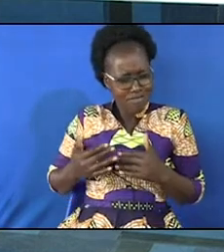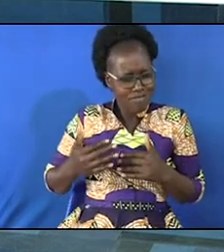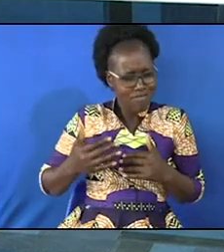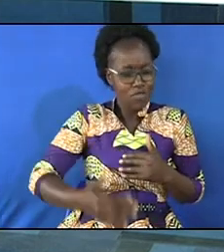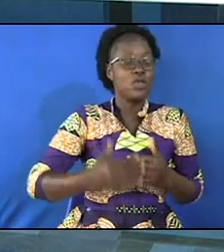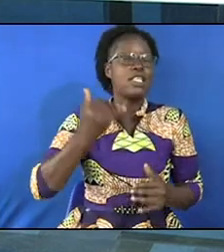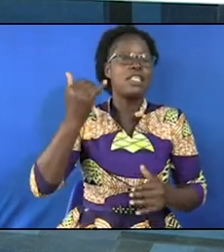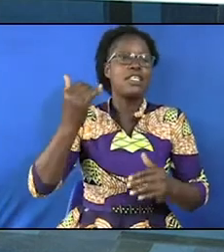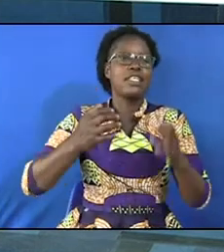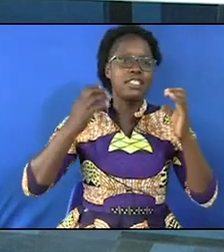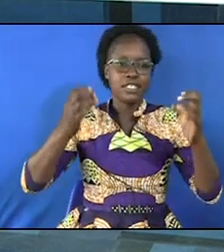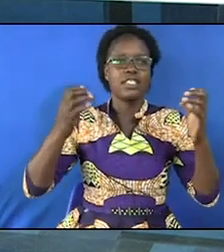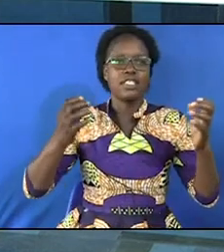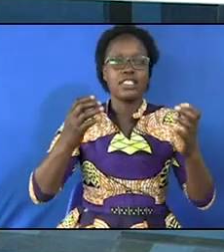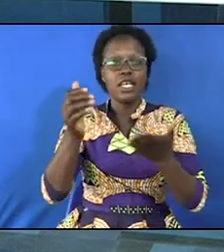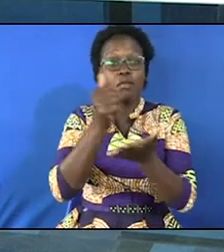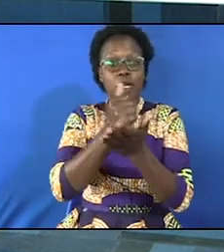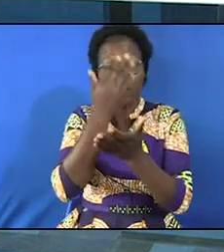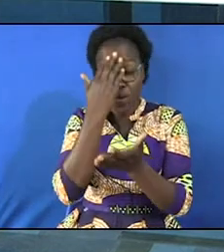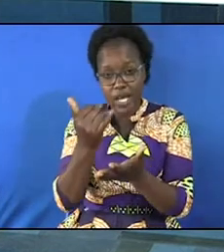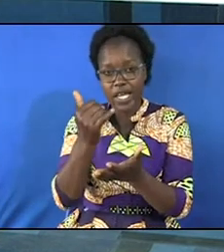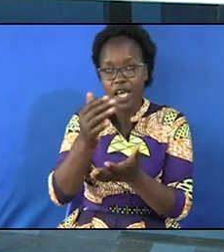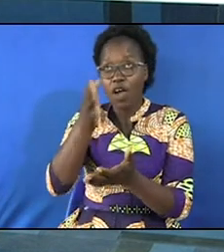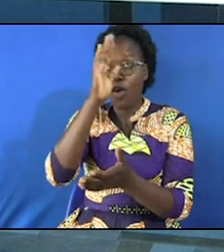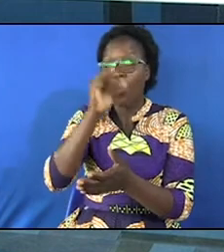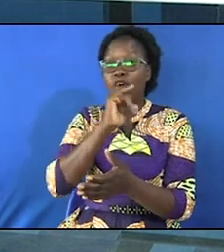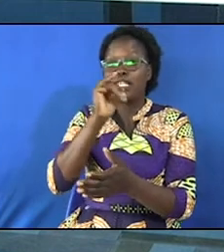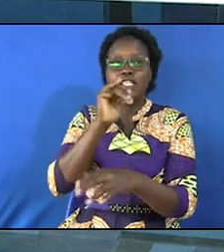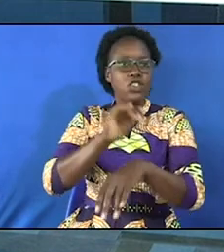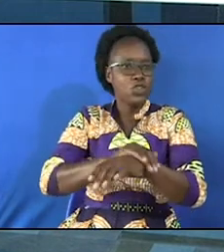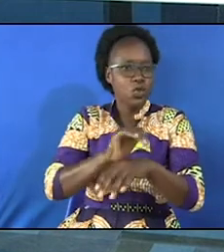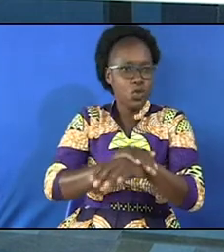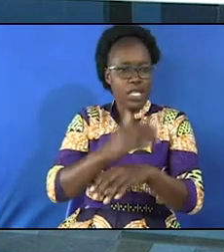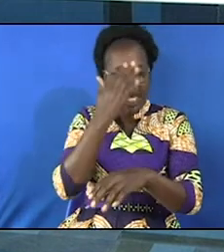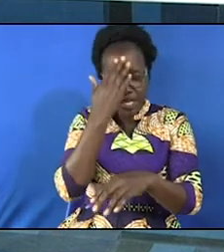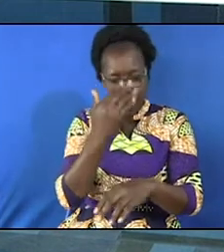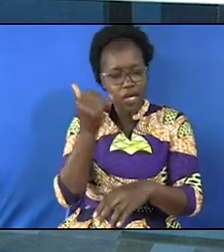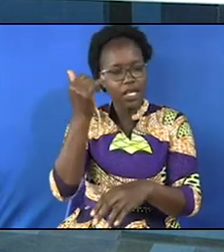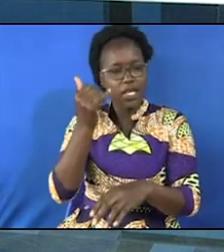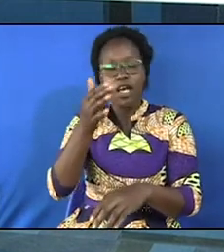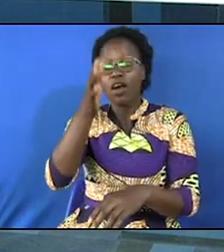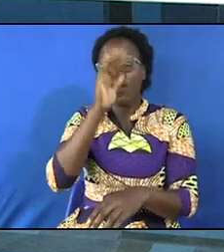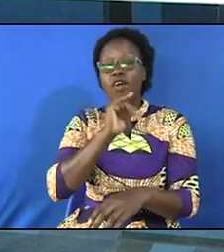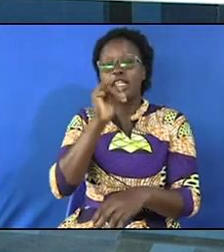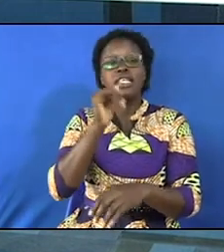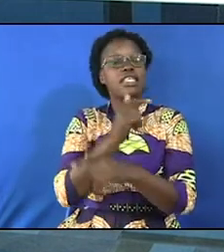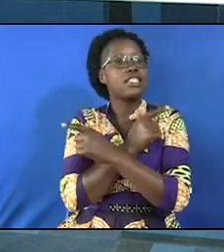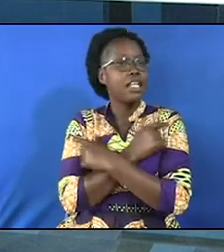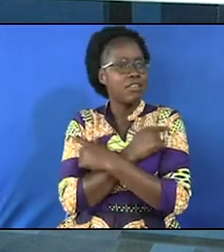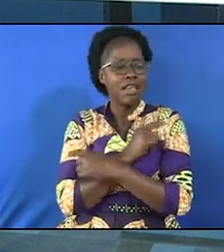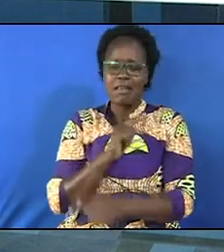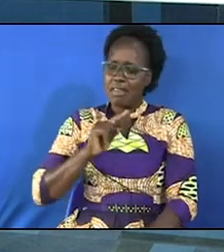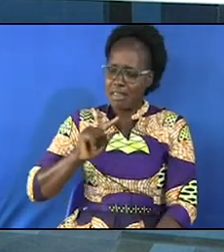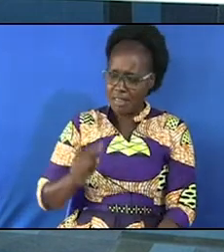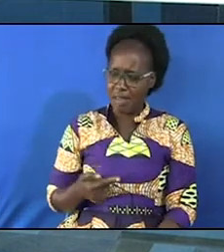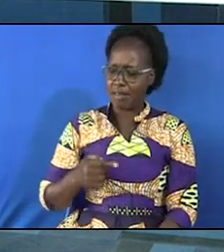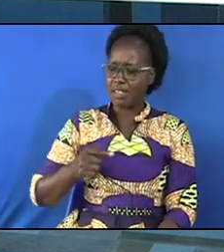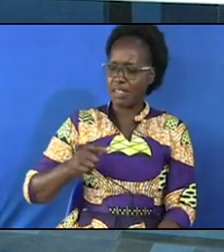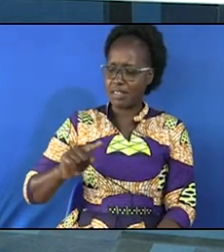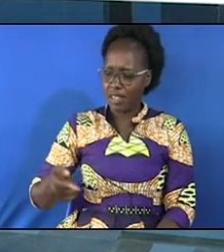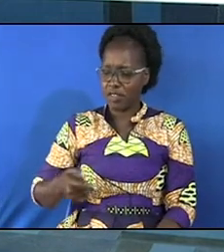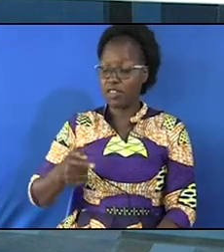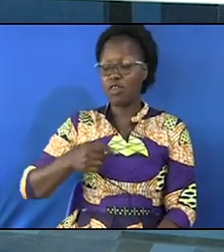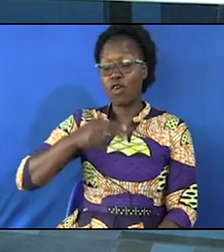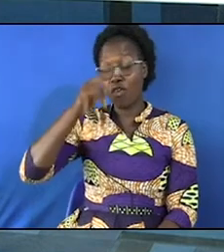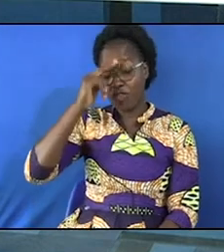say amen my friend because God is good and because God is love thousands of angels